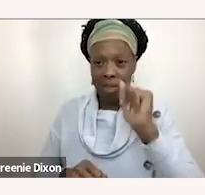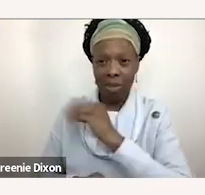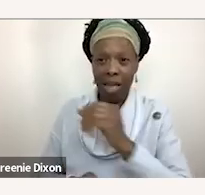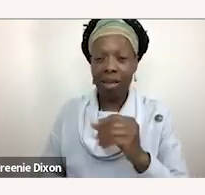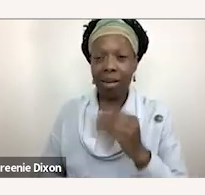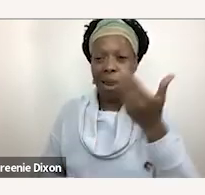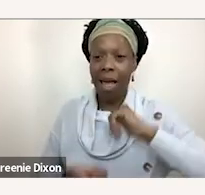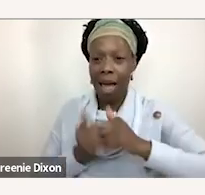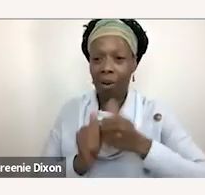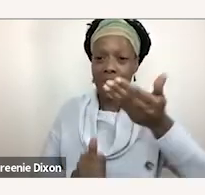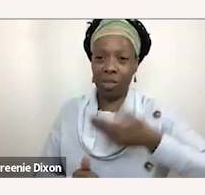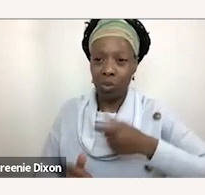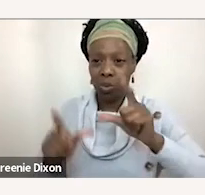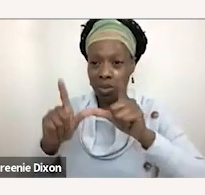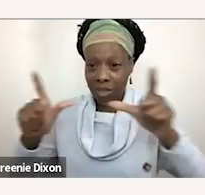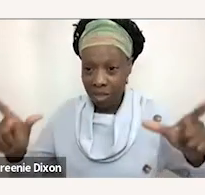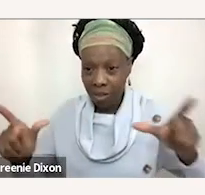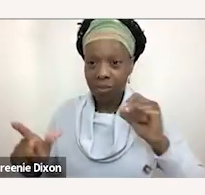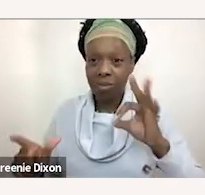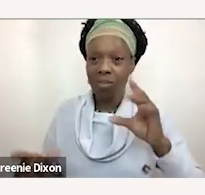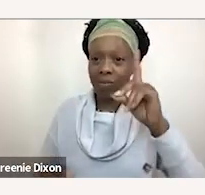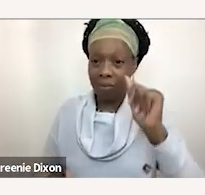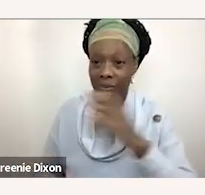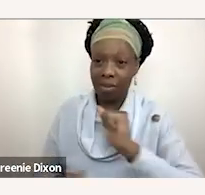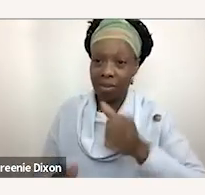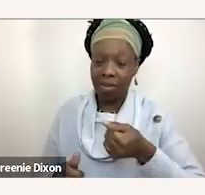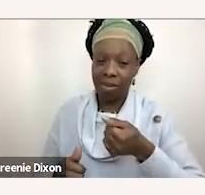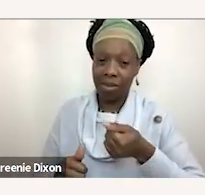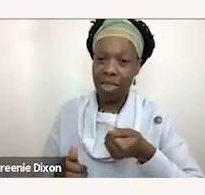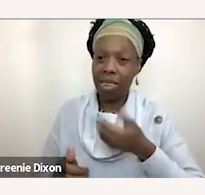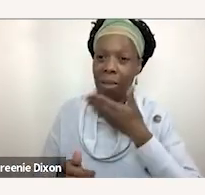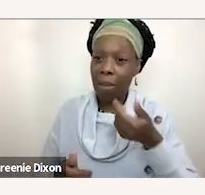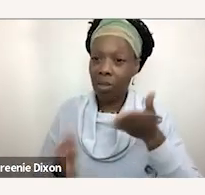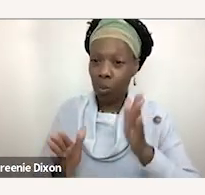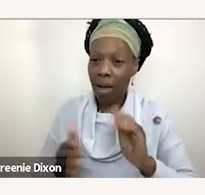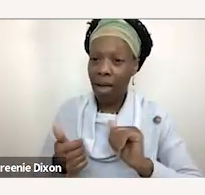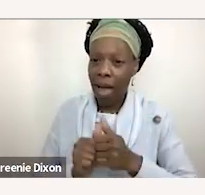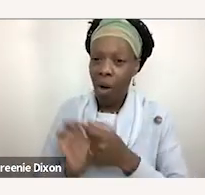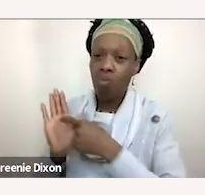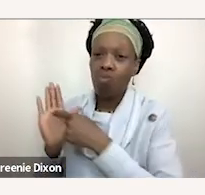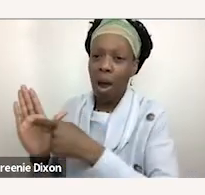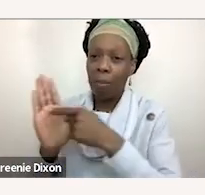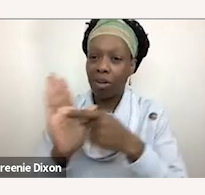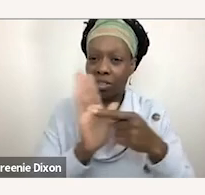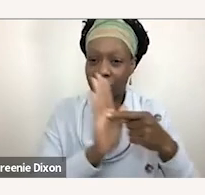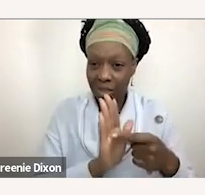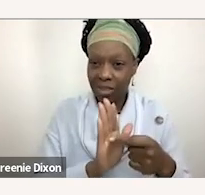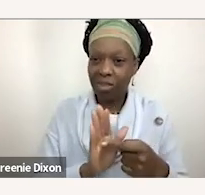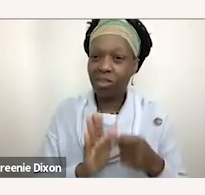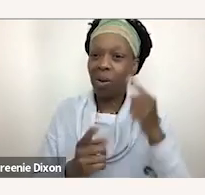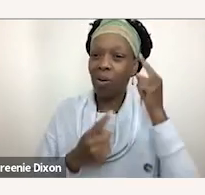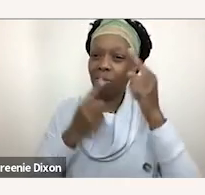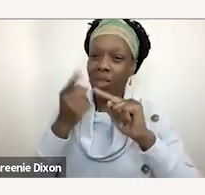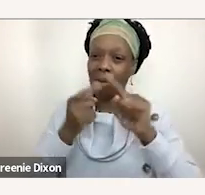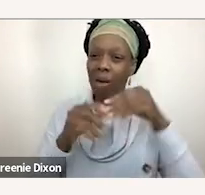pre-k and you know the way that we believe the strongest way to do that is through representation so thinking about all right in